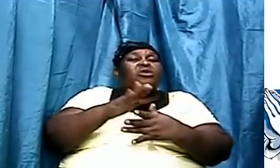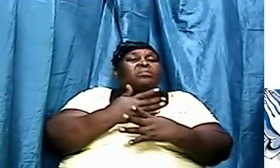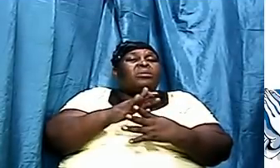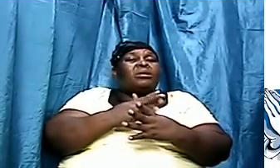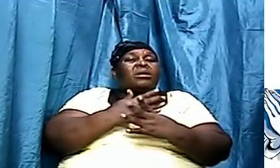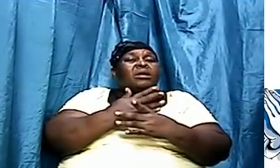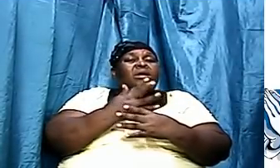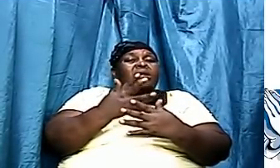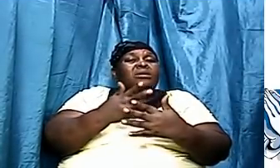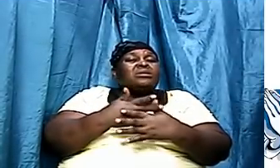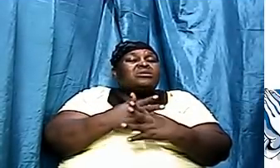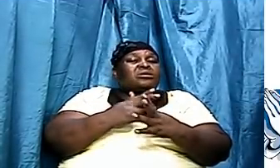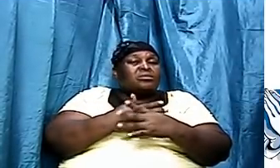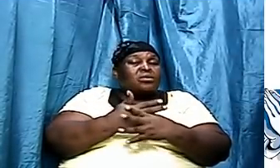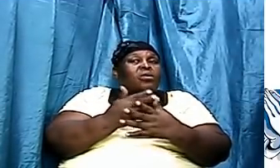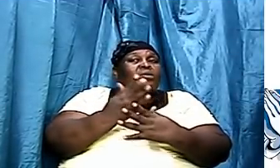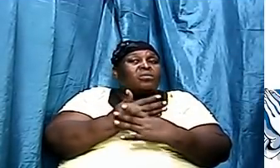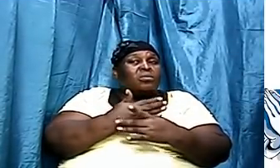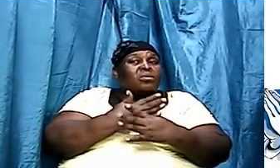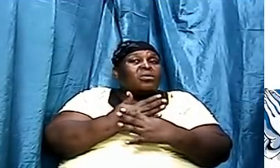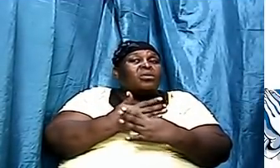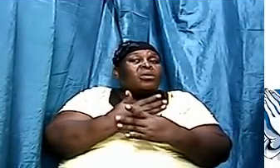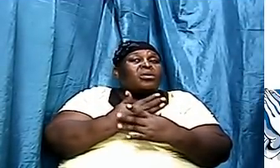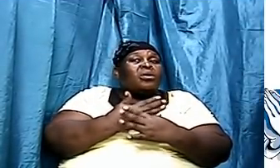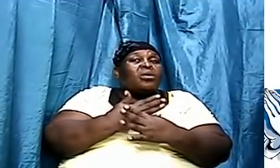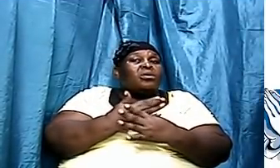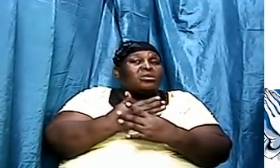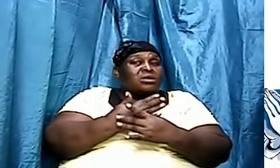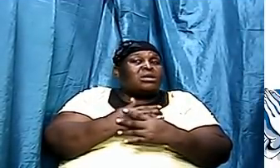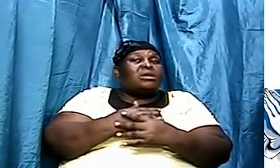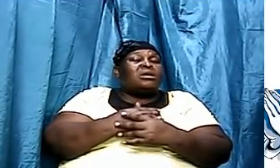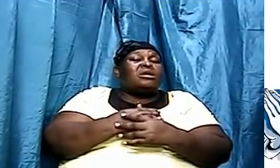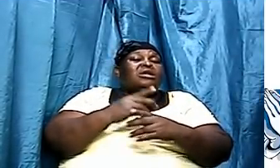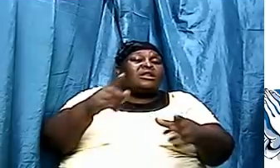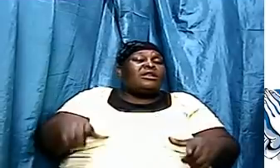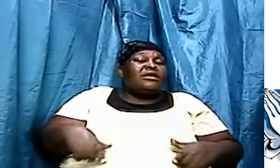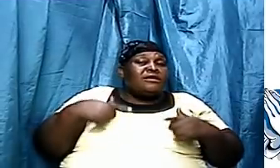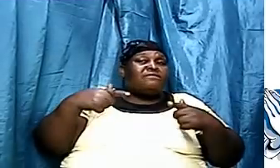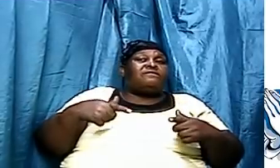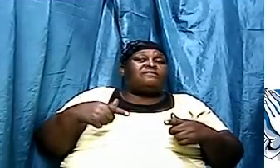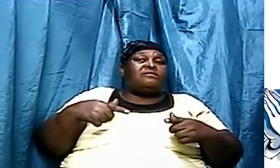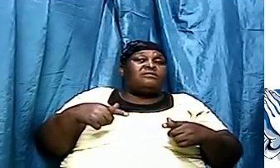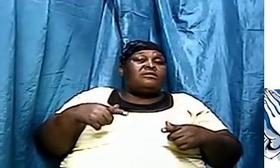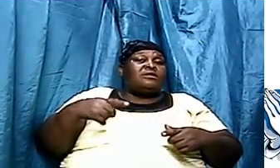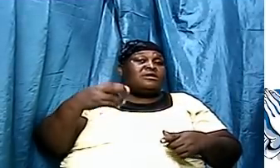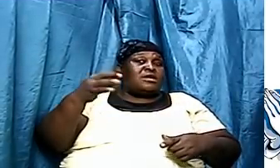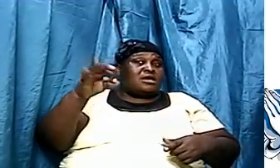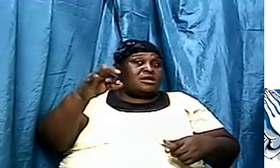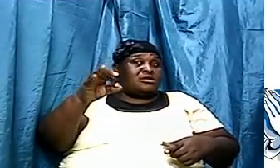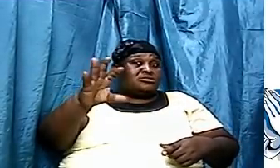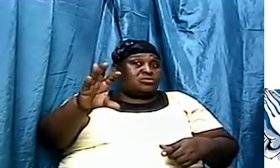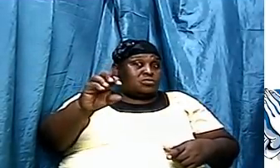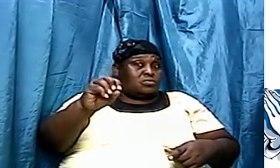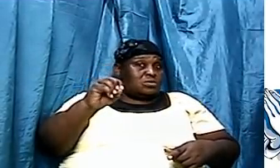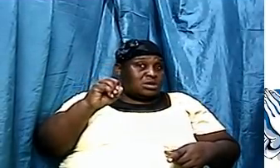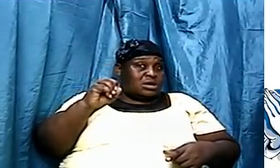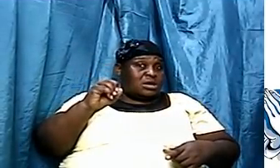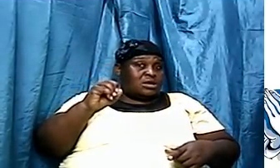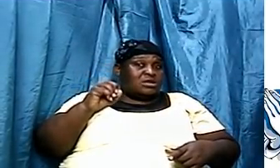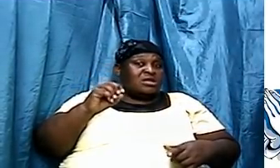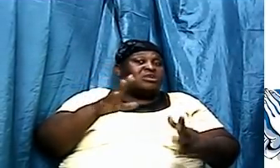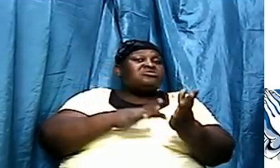1809 and 1882. And he said, Jesus of Nazareth was not the son of God. And he said, he never existed.